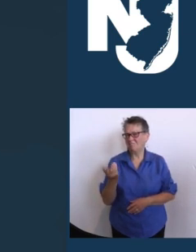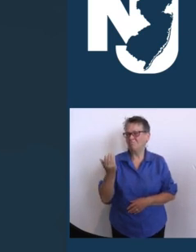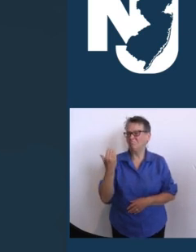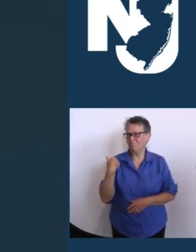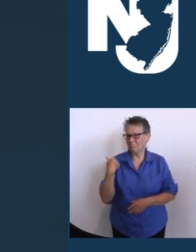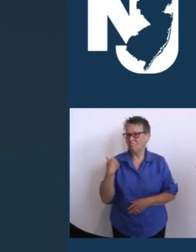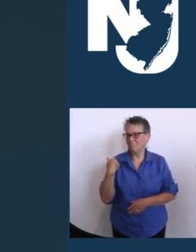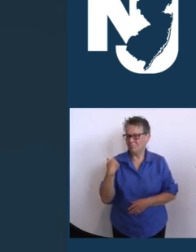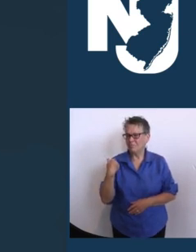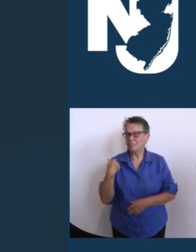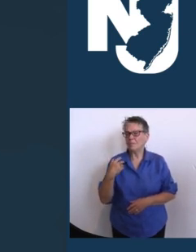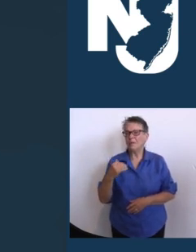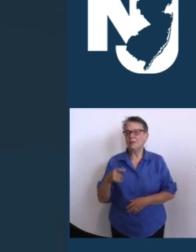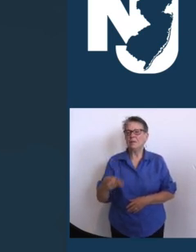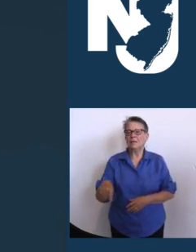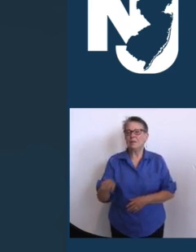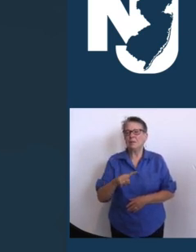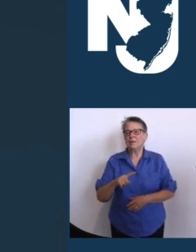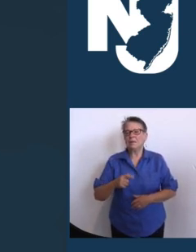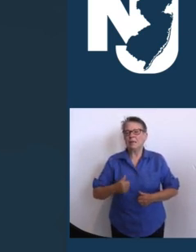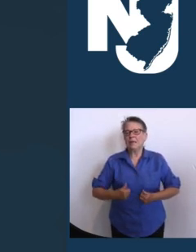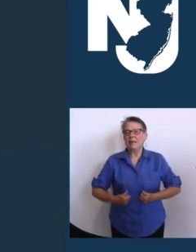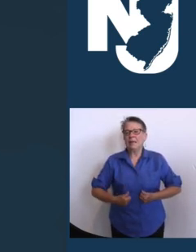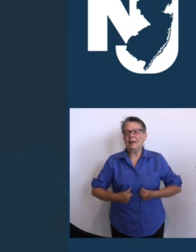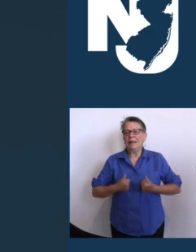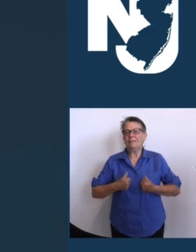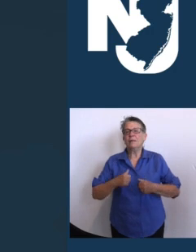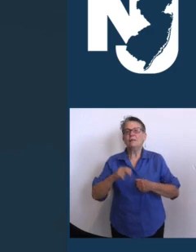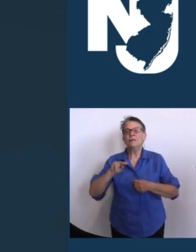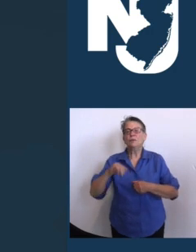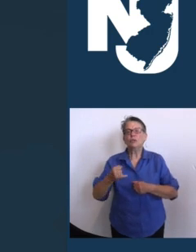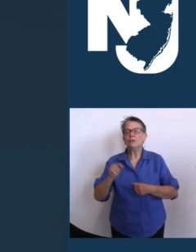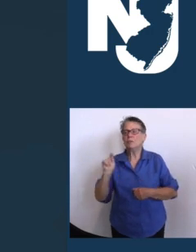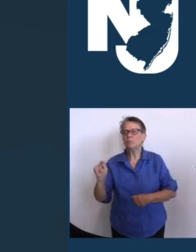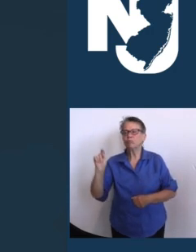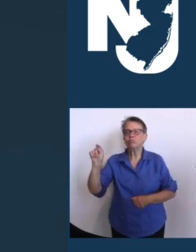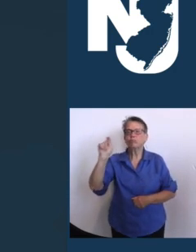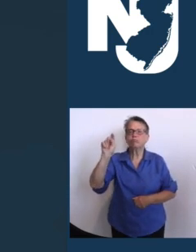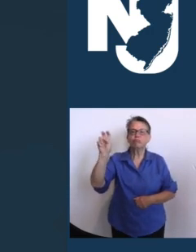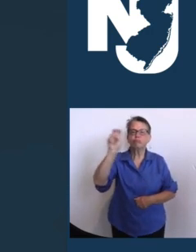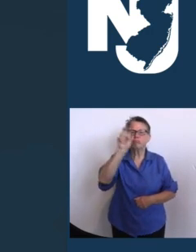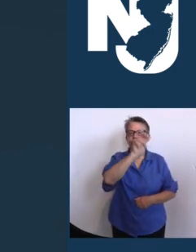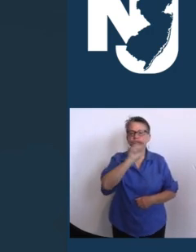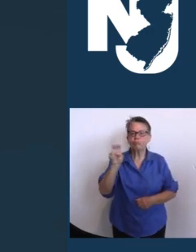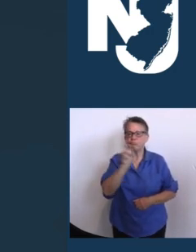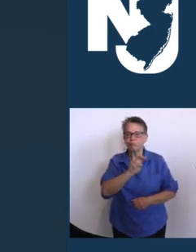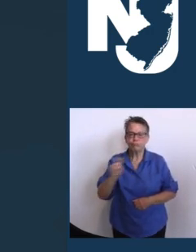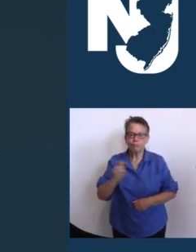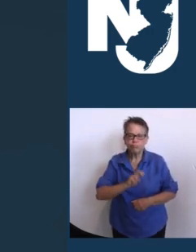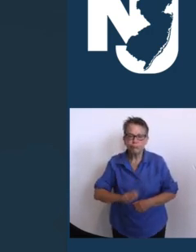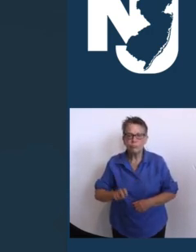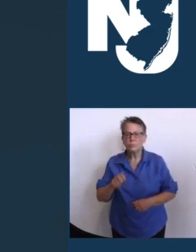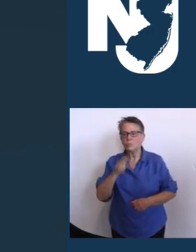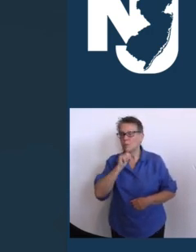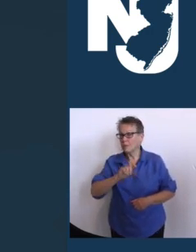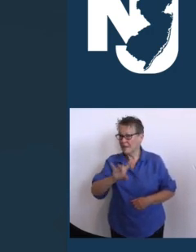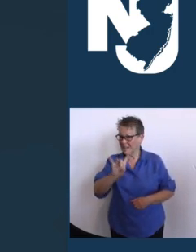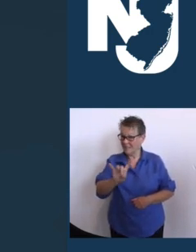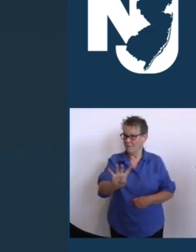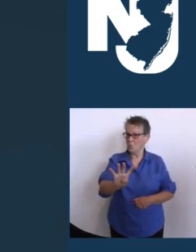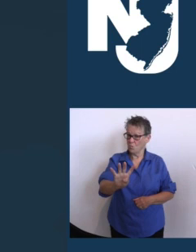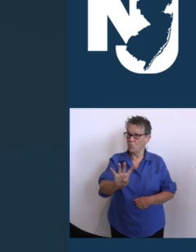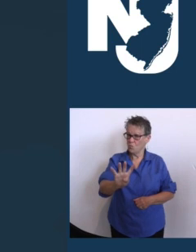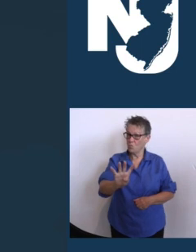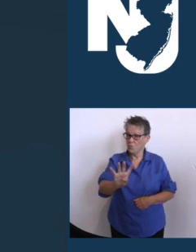and Manasquan home. He was 84 years old. He was a proud veteran of the United States Marine Corps. After his